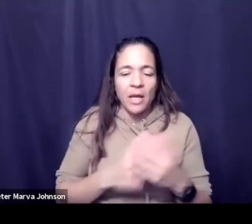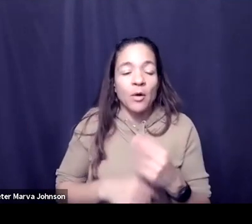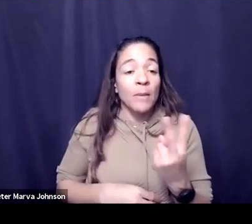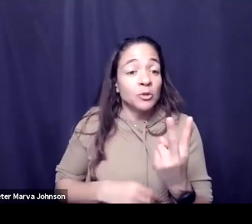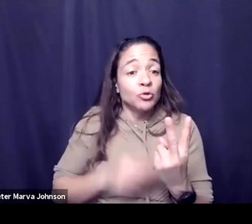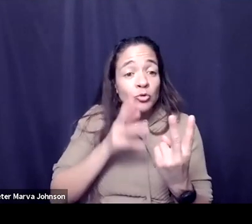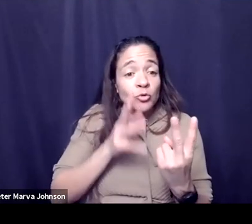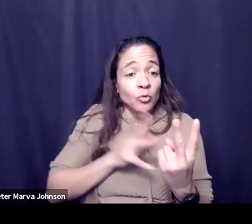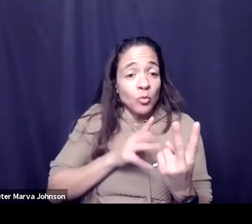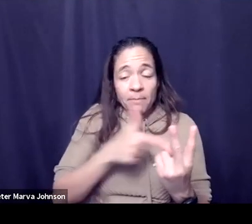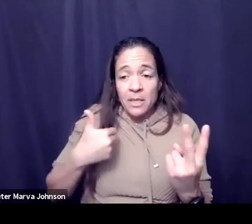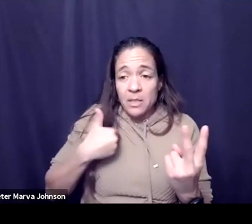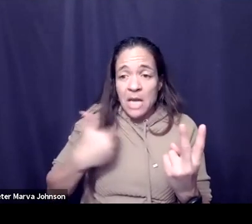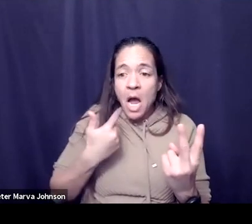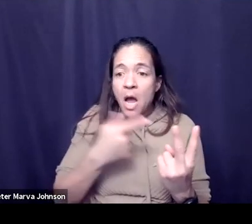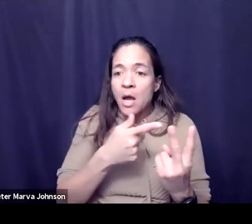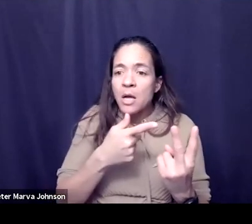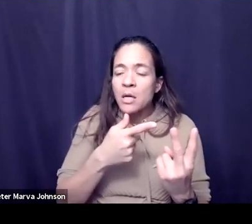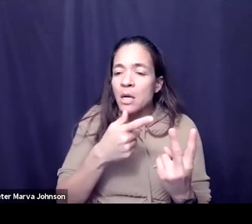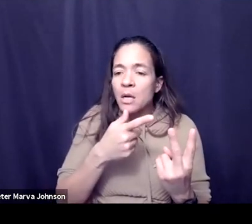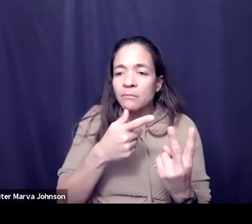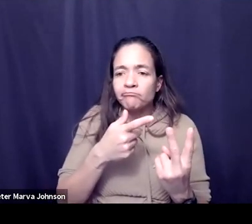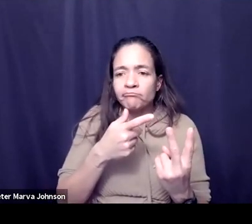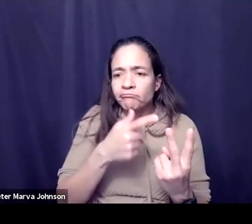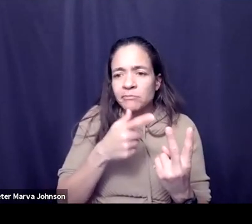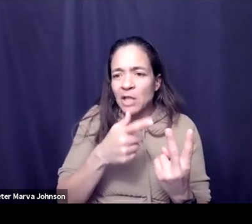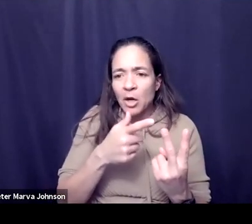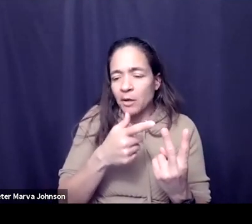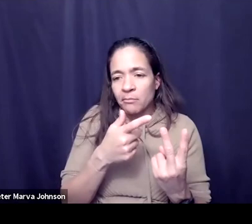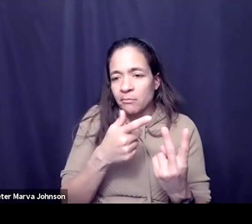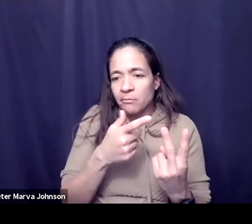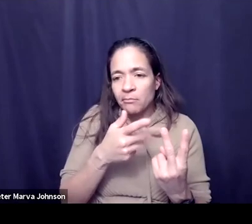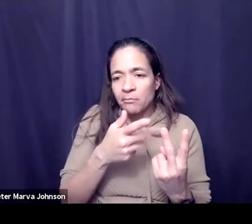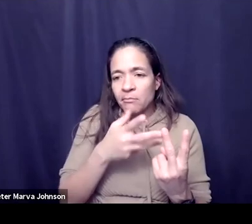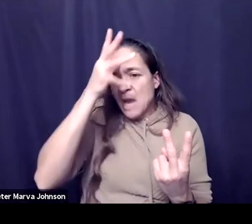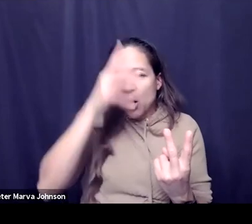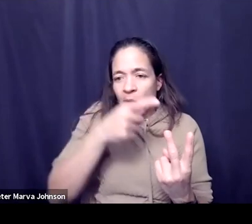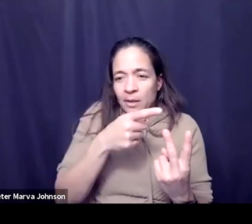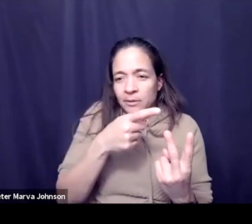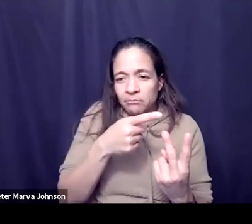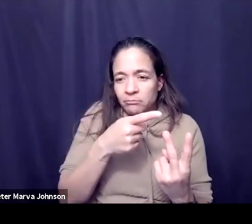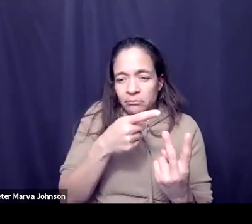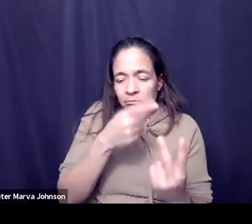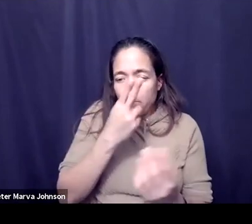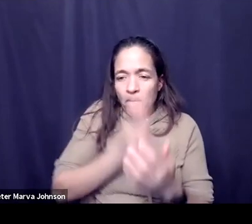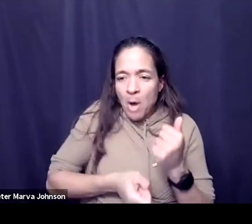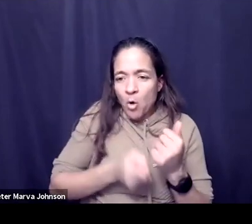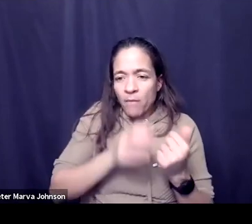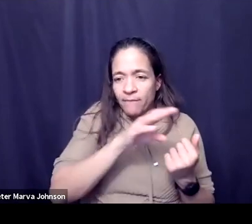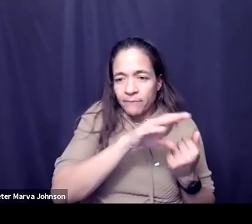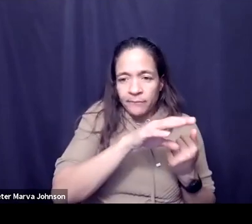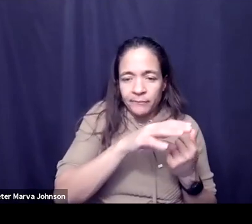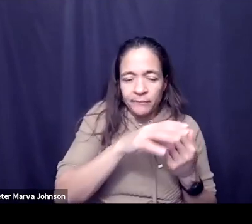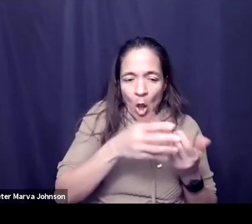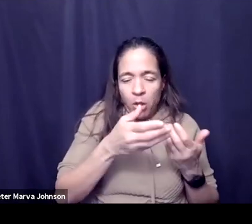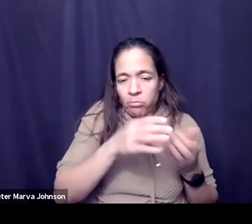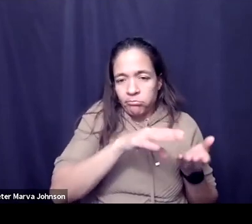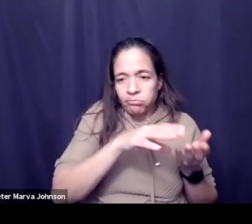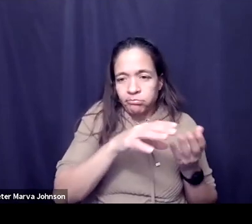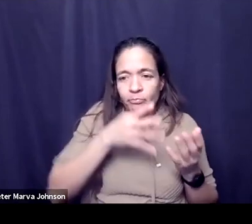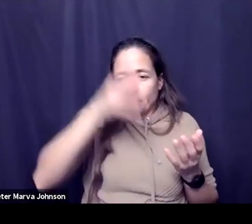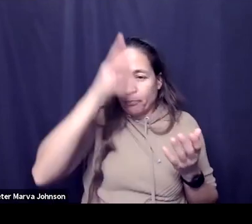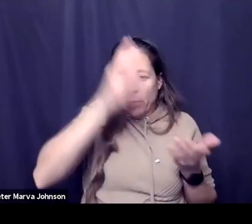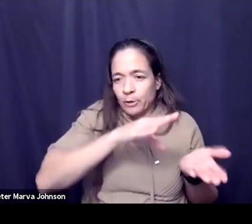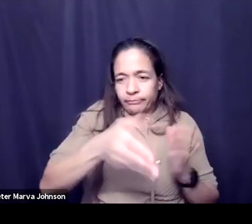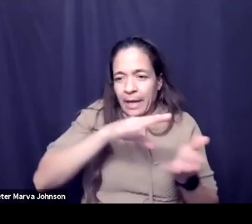lost loved ones um at a young age you know lost parents um lost family members at a young age and